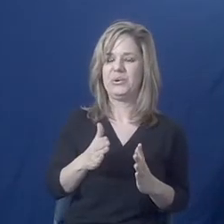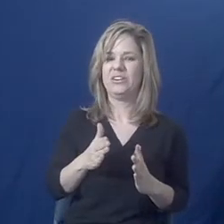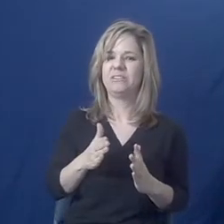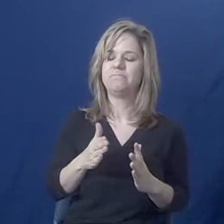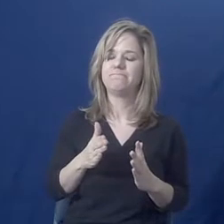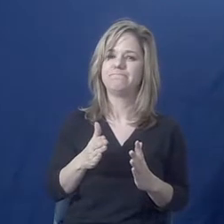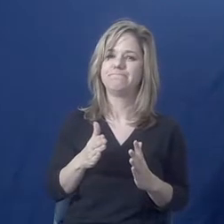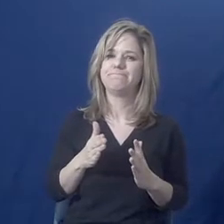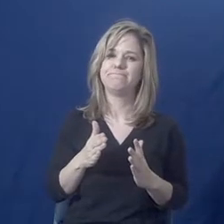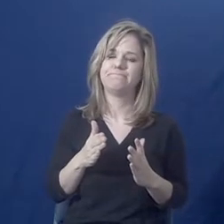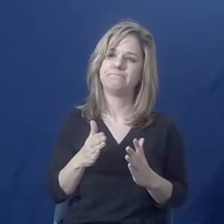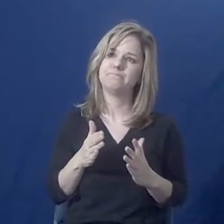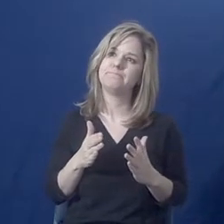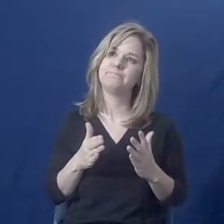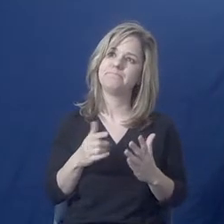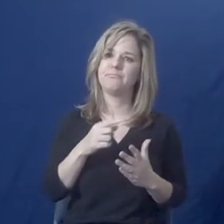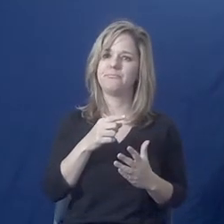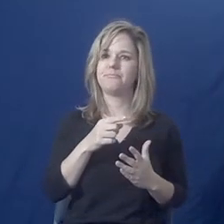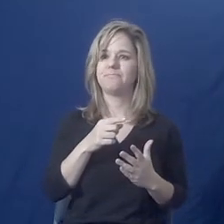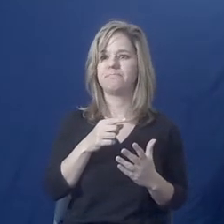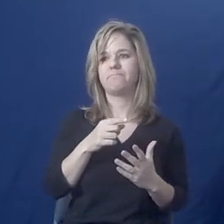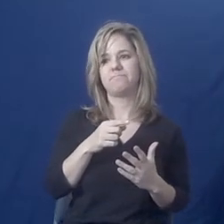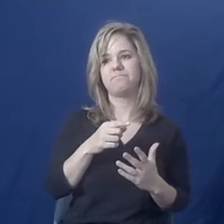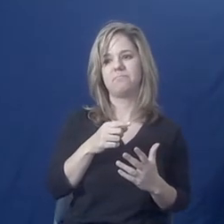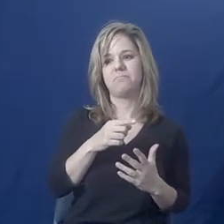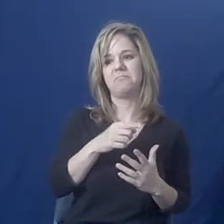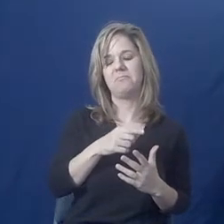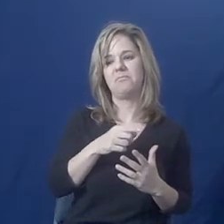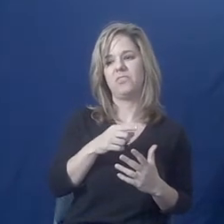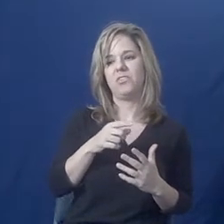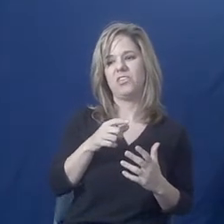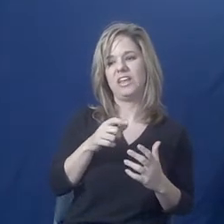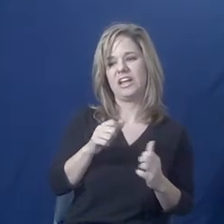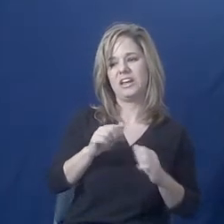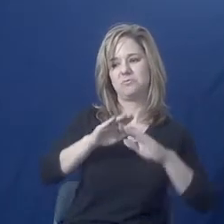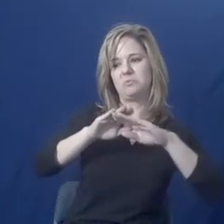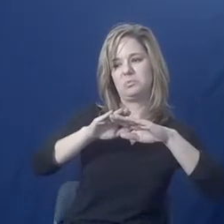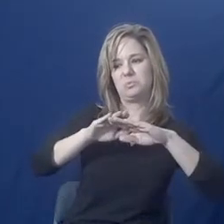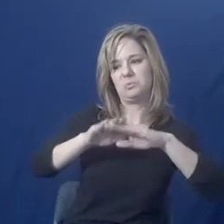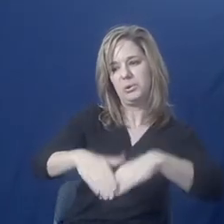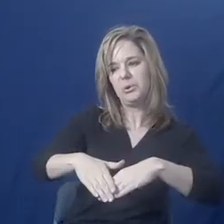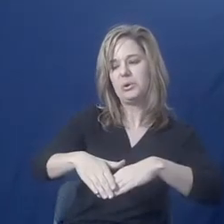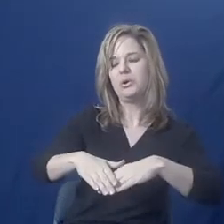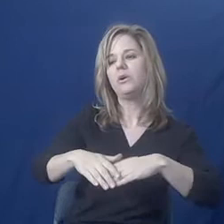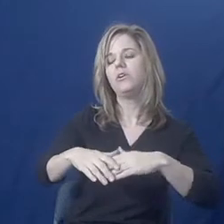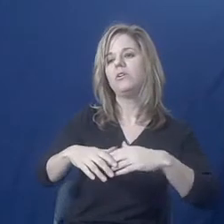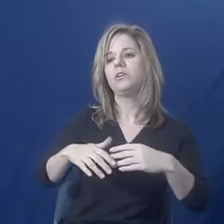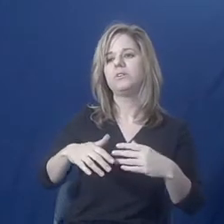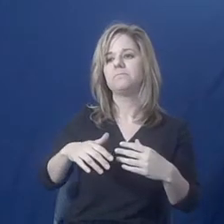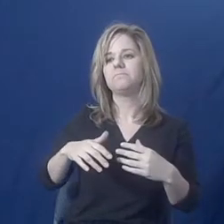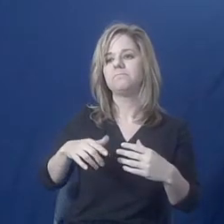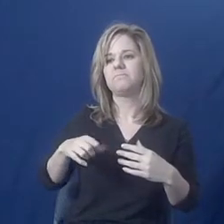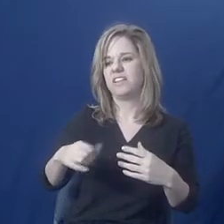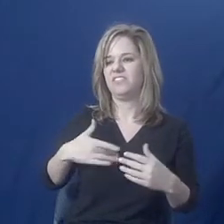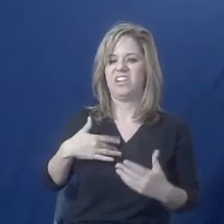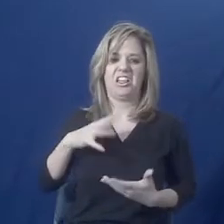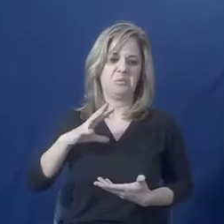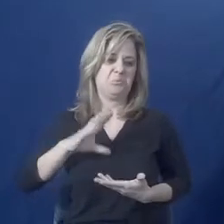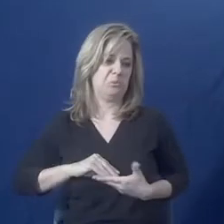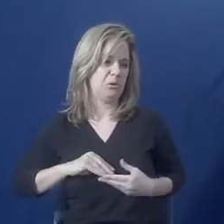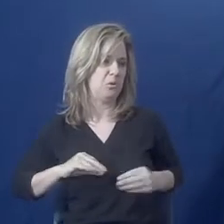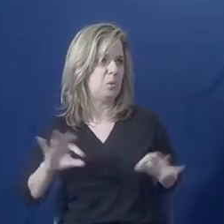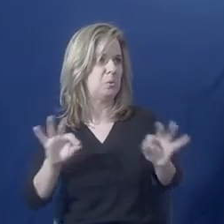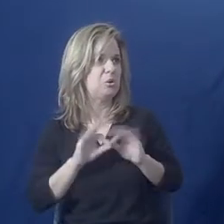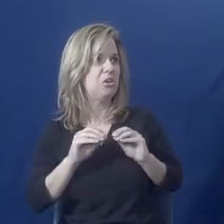make the survivor feel like they're nothing,